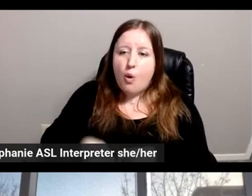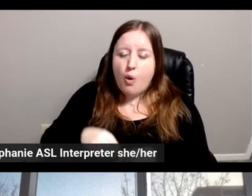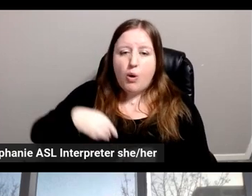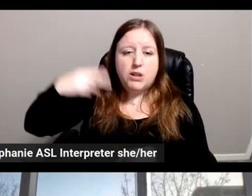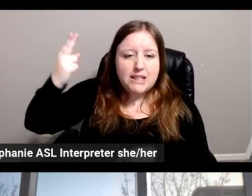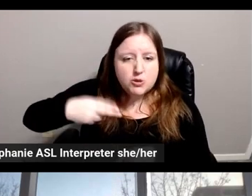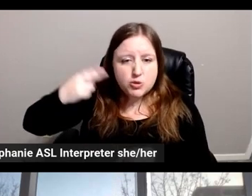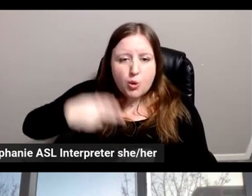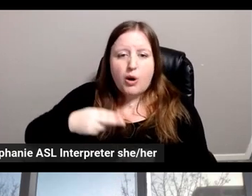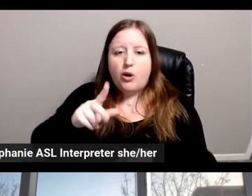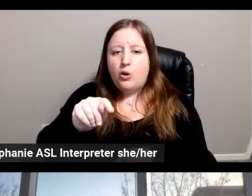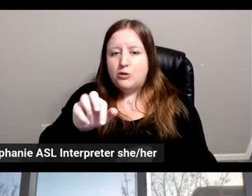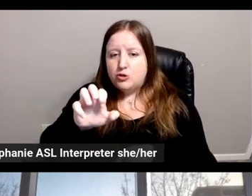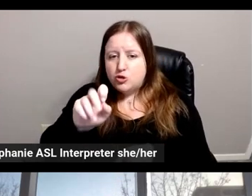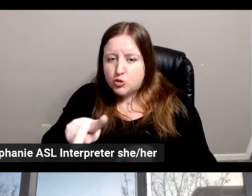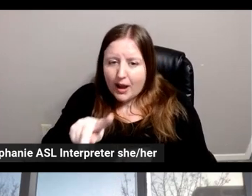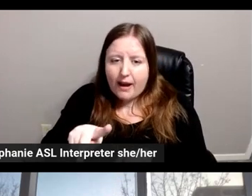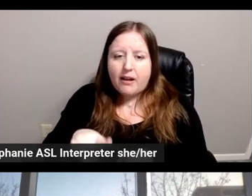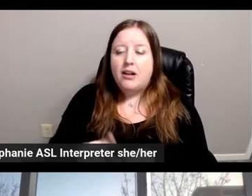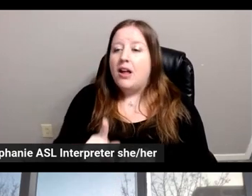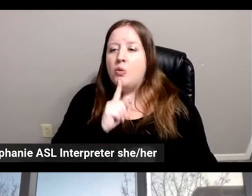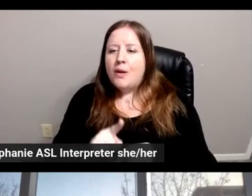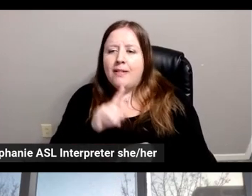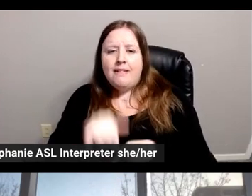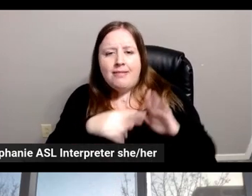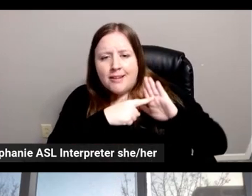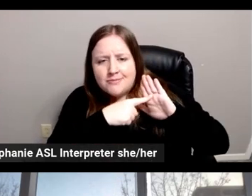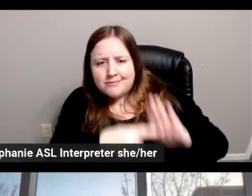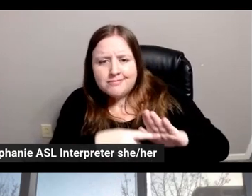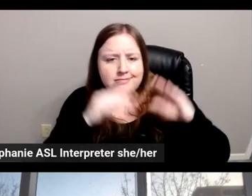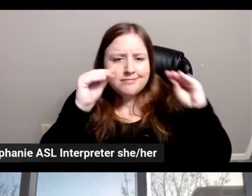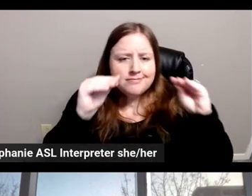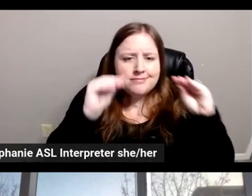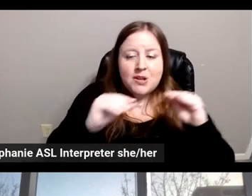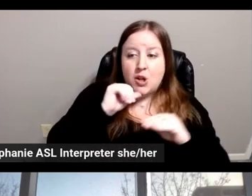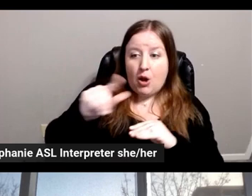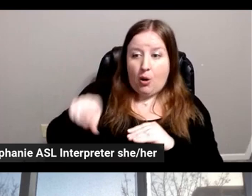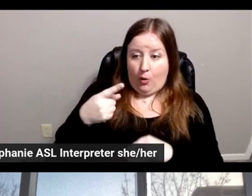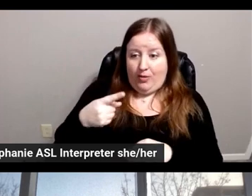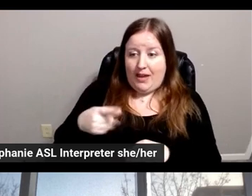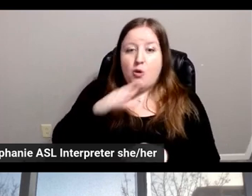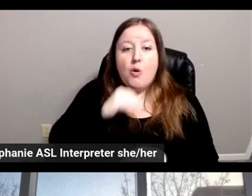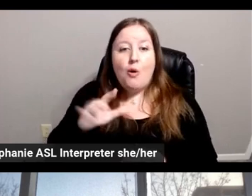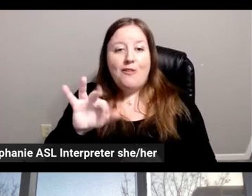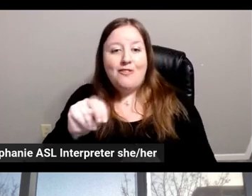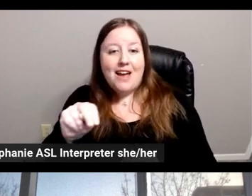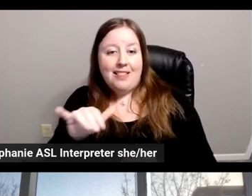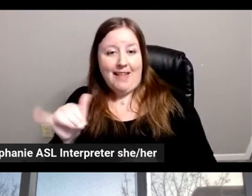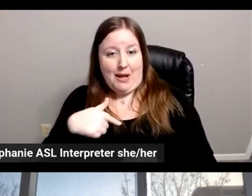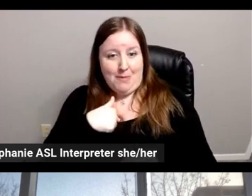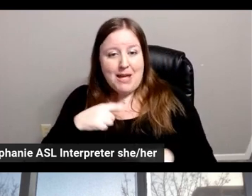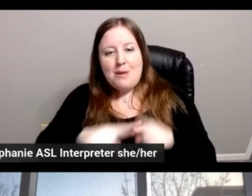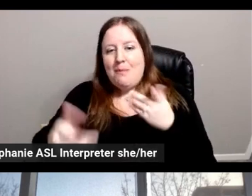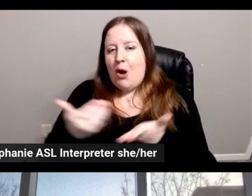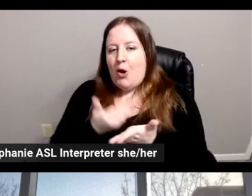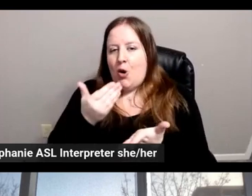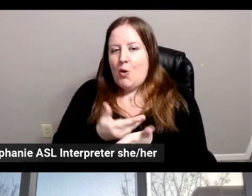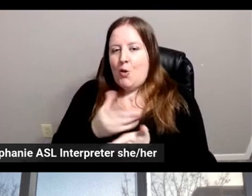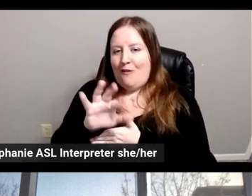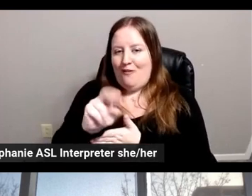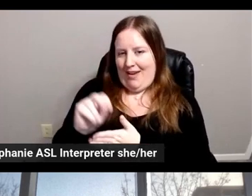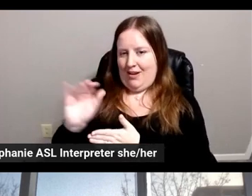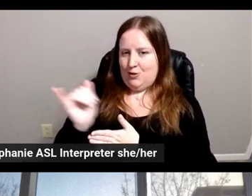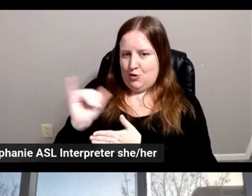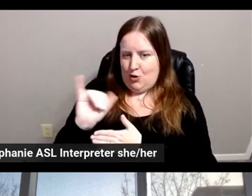educates, I think, not just existing fans like me, but also these emerging fans, you know, that